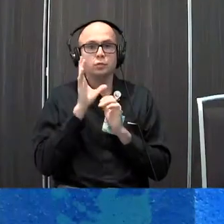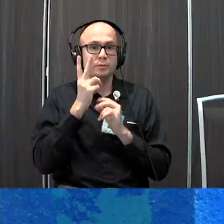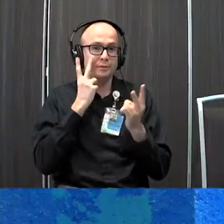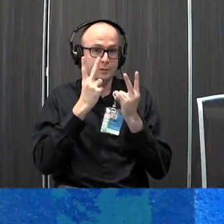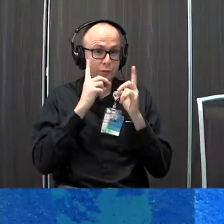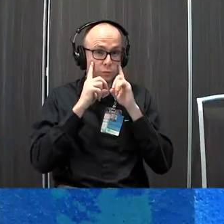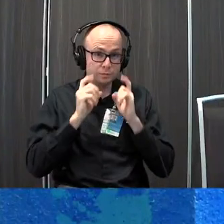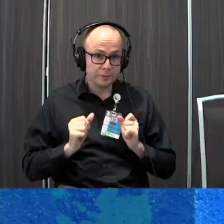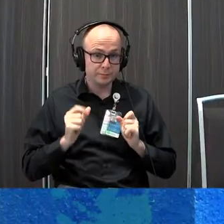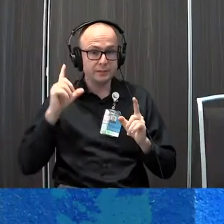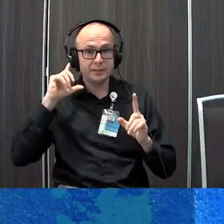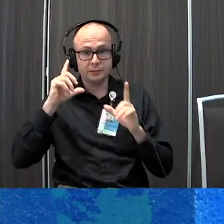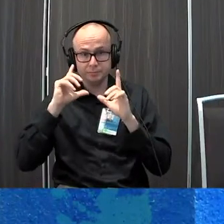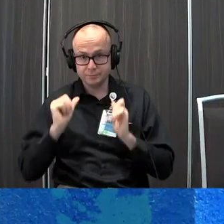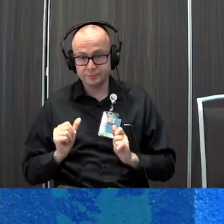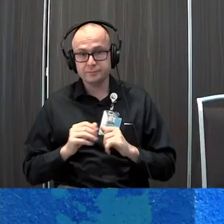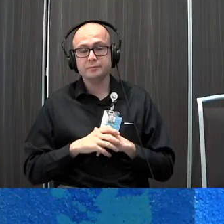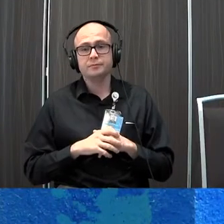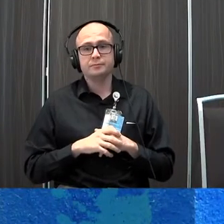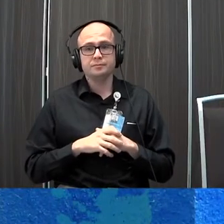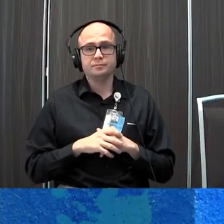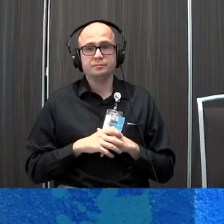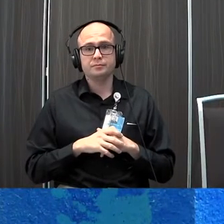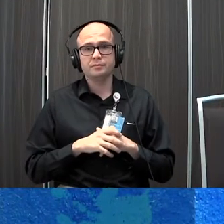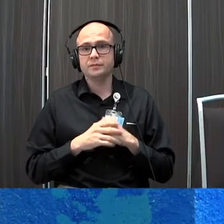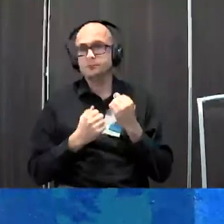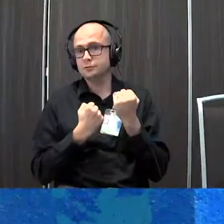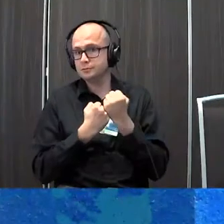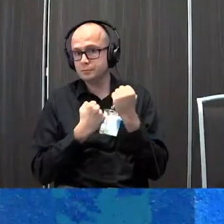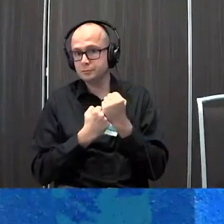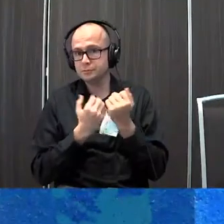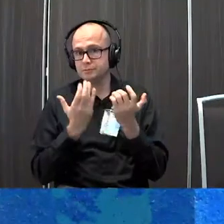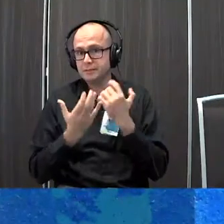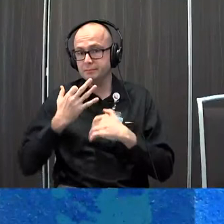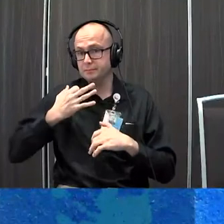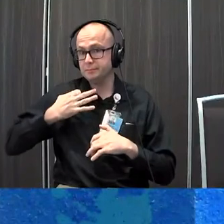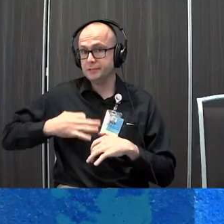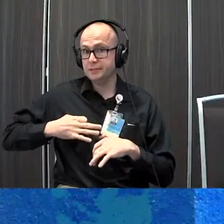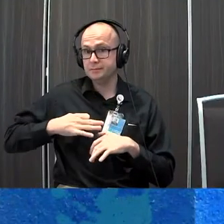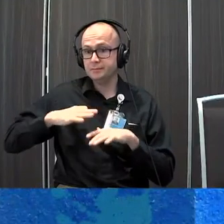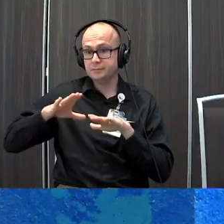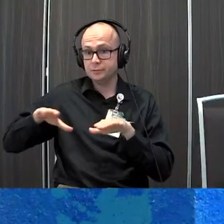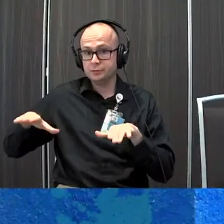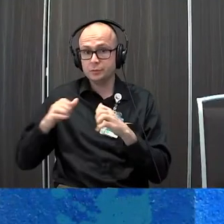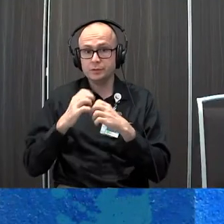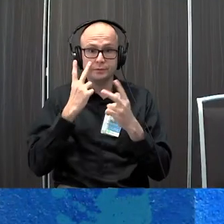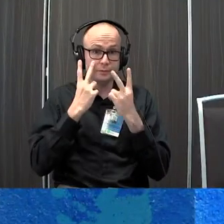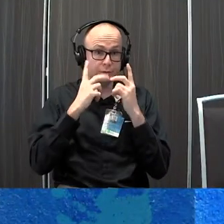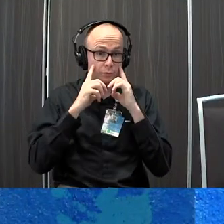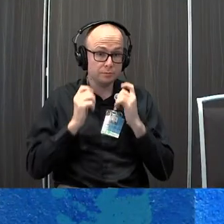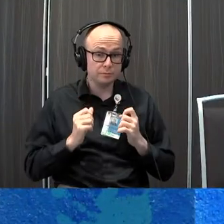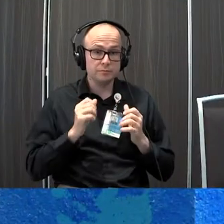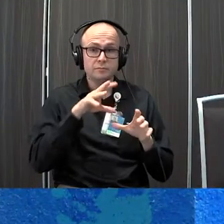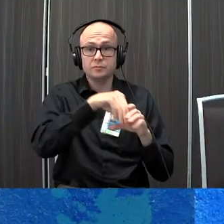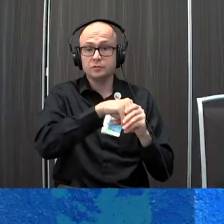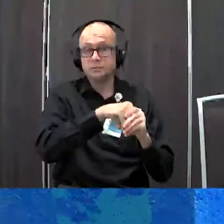impairment and hearing impairment so some supports that might benefit kids with visual impairment could